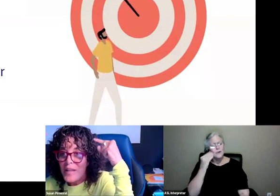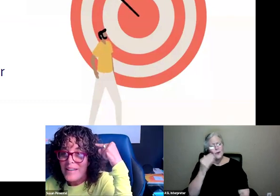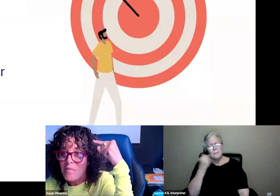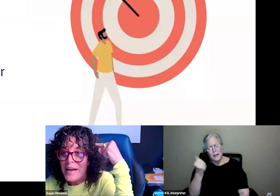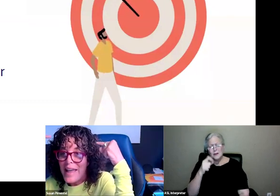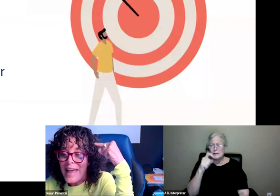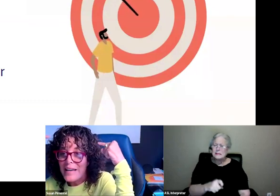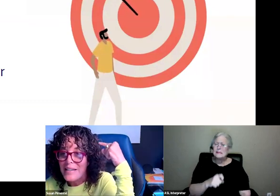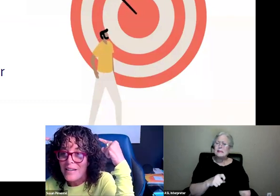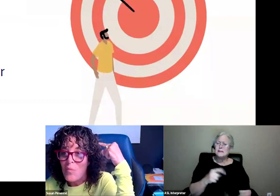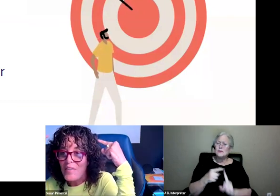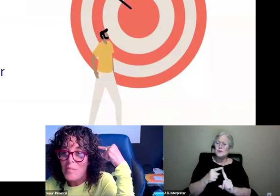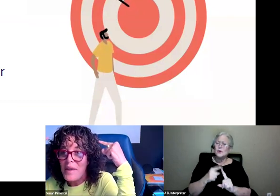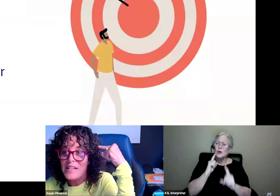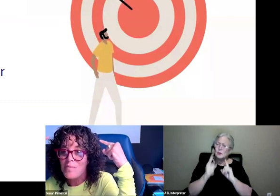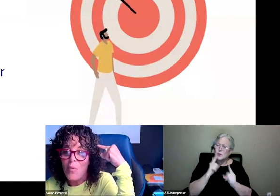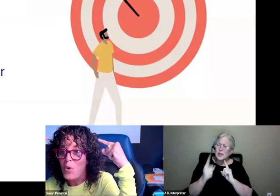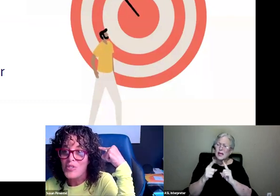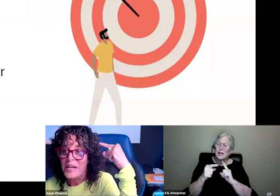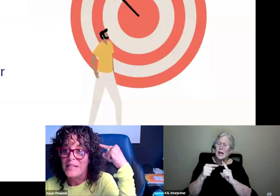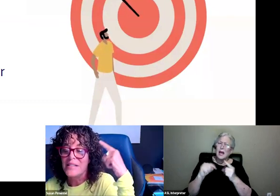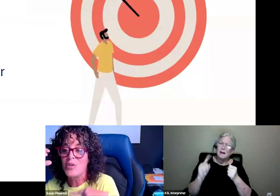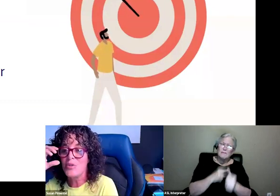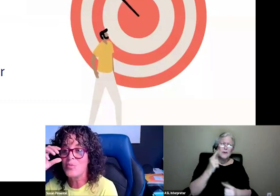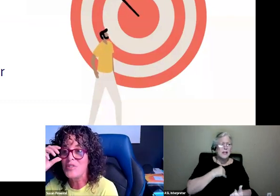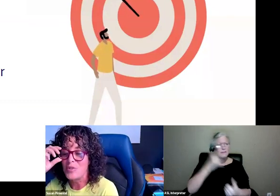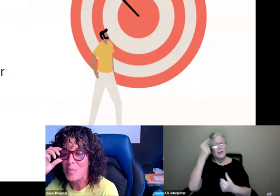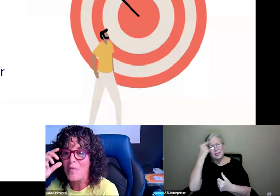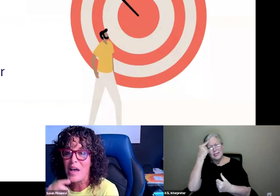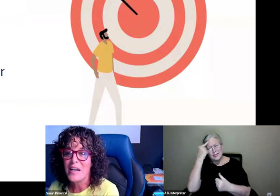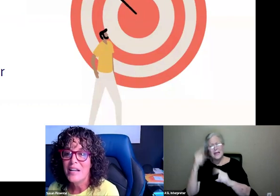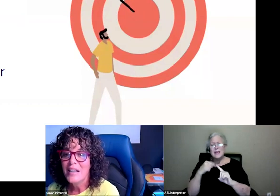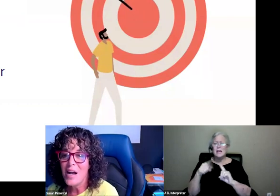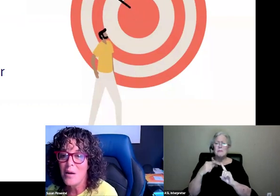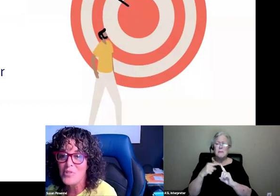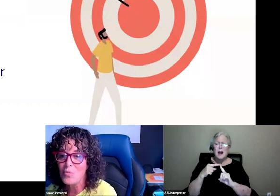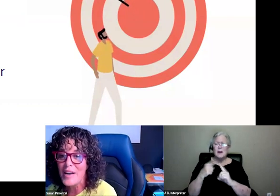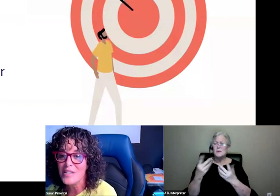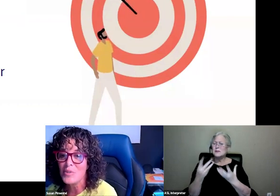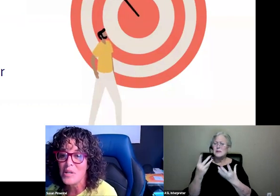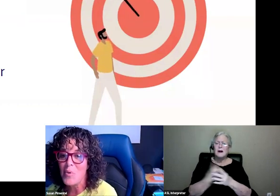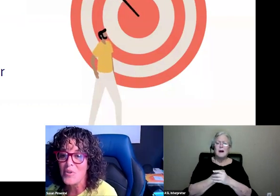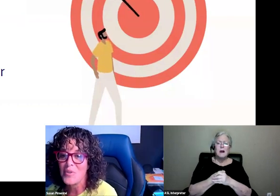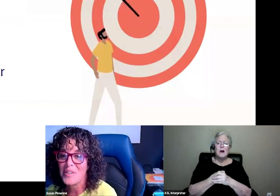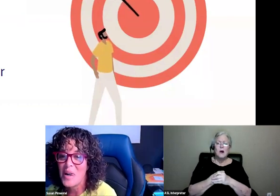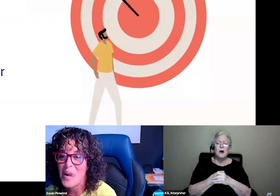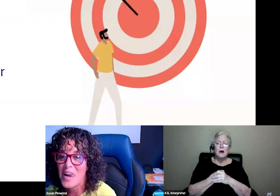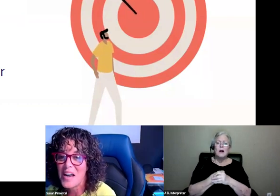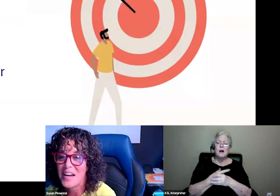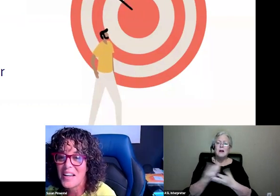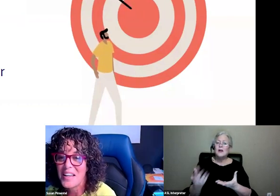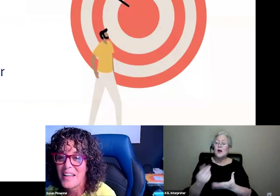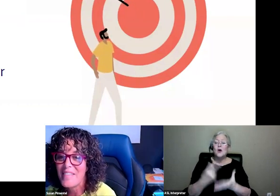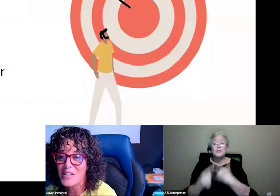formulate it in my head in a way that makes more sense, and so there's research about that. I think you're implying it deepens comprehension